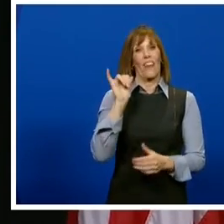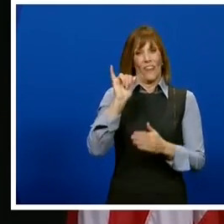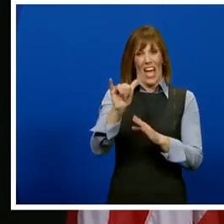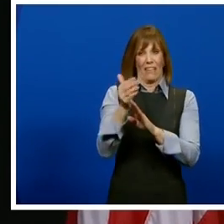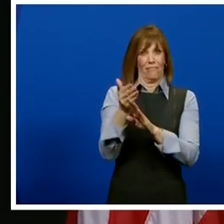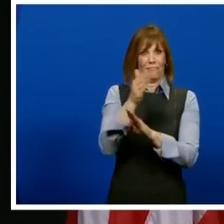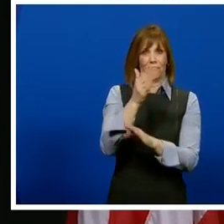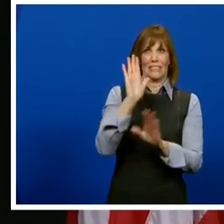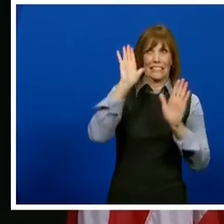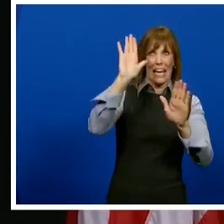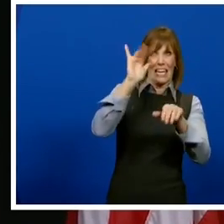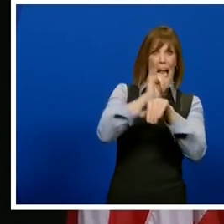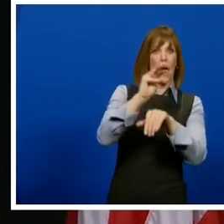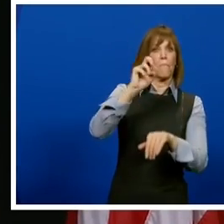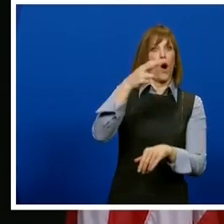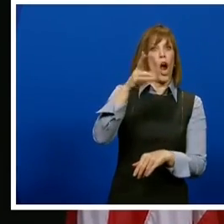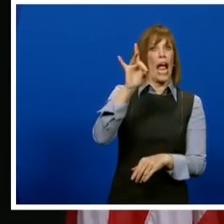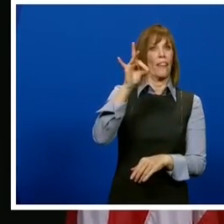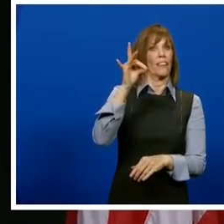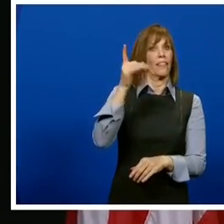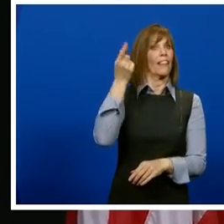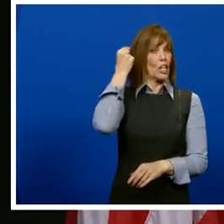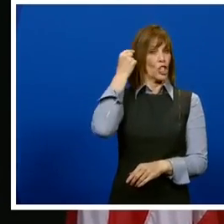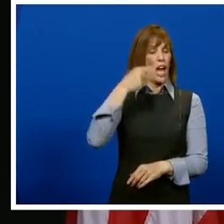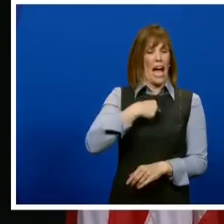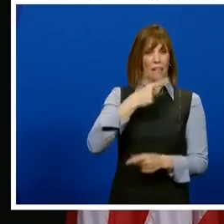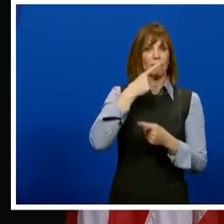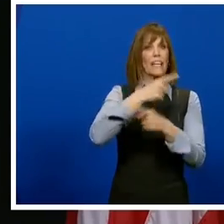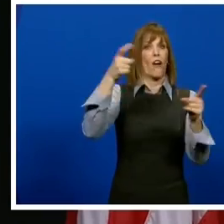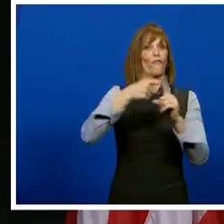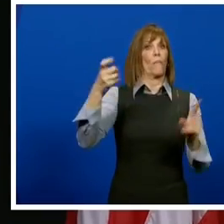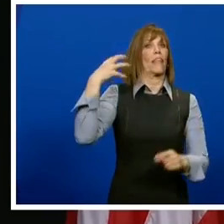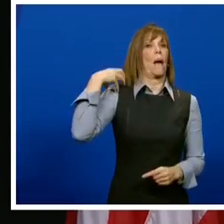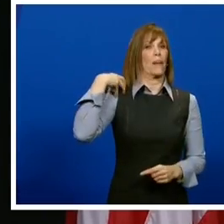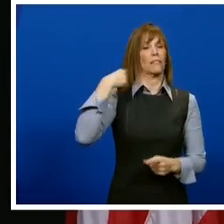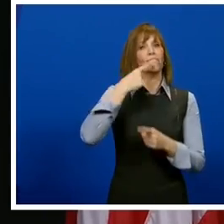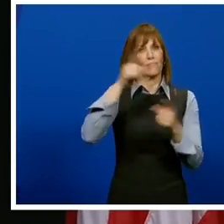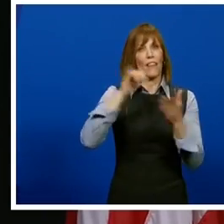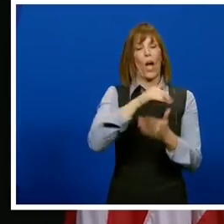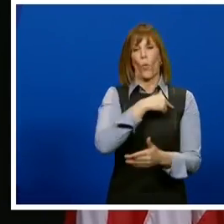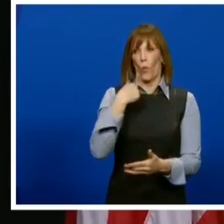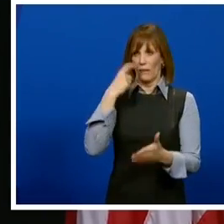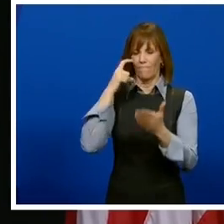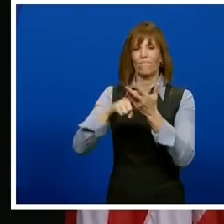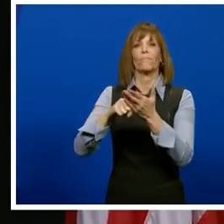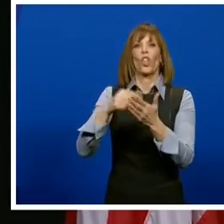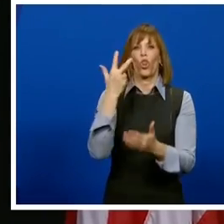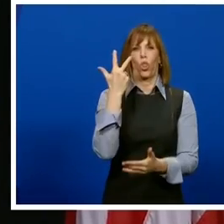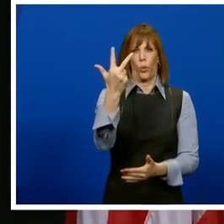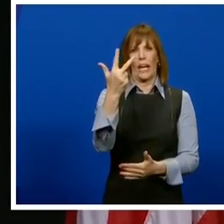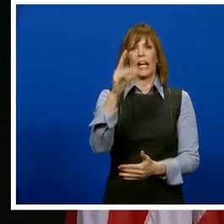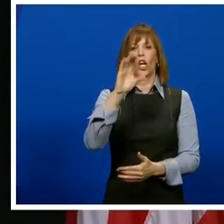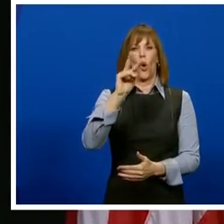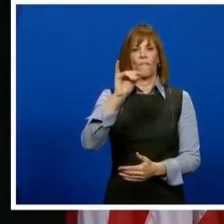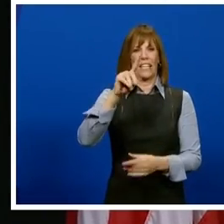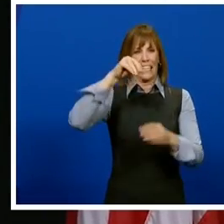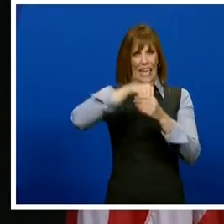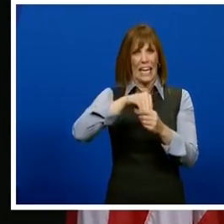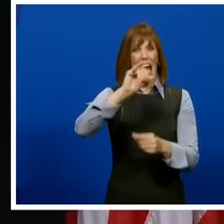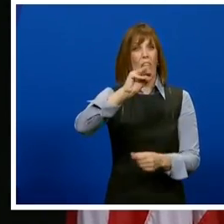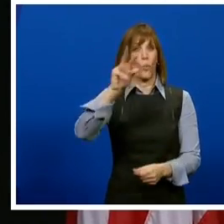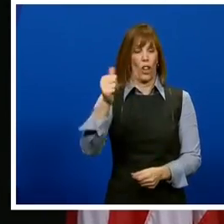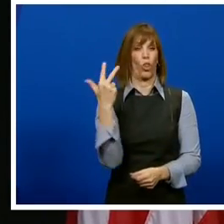March 8th, I spoke to you from the Capitol to announce that we'd confirm the first three cases of COVID-19 in Iowa.